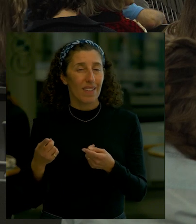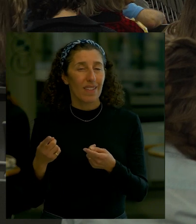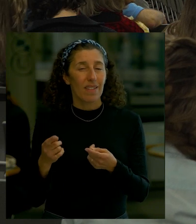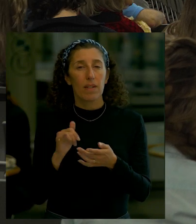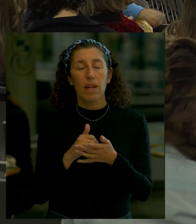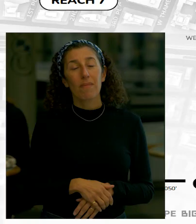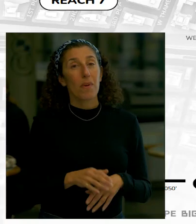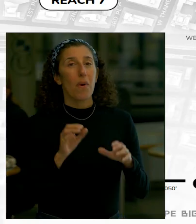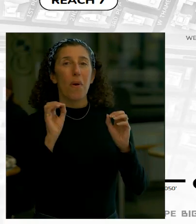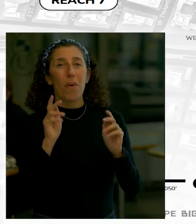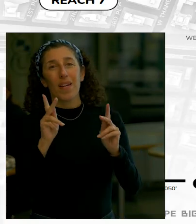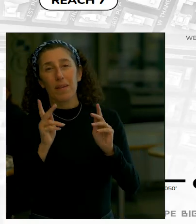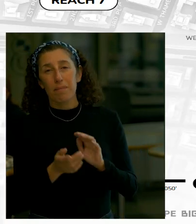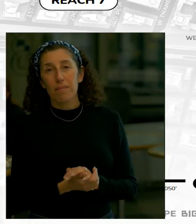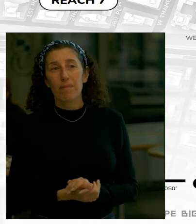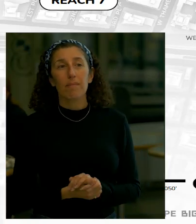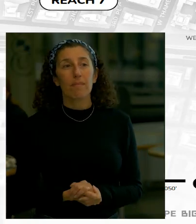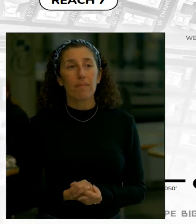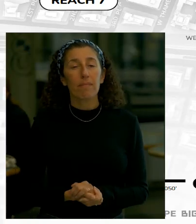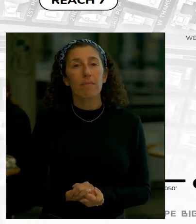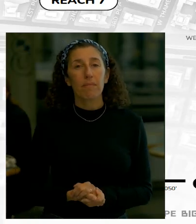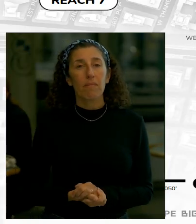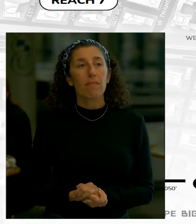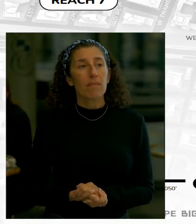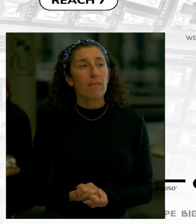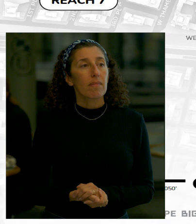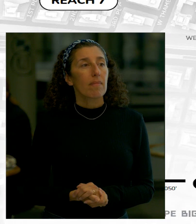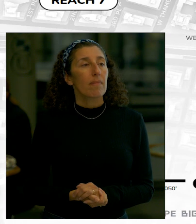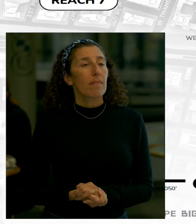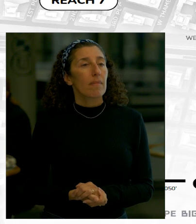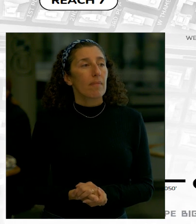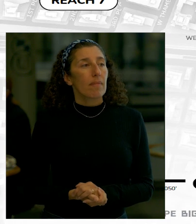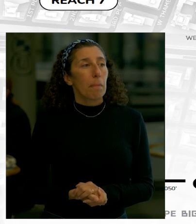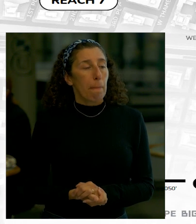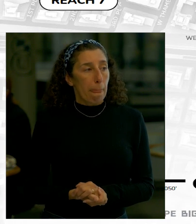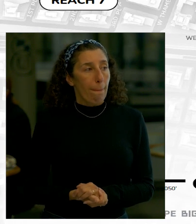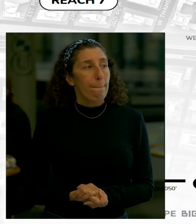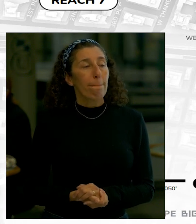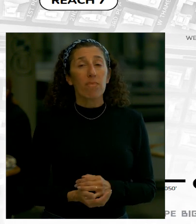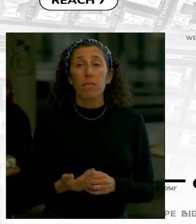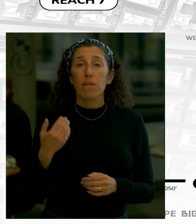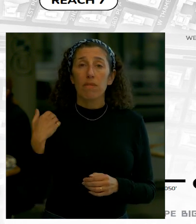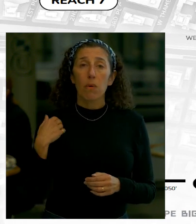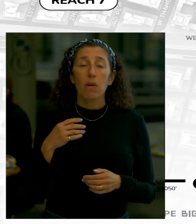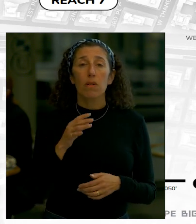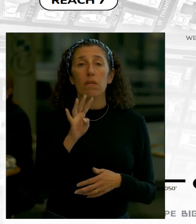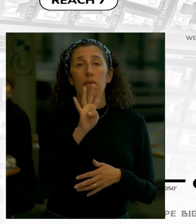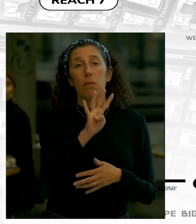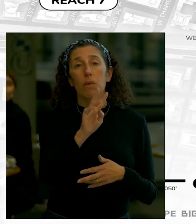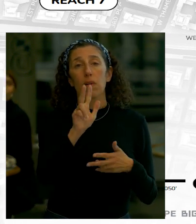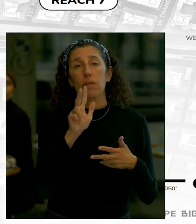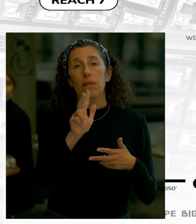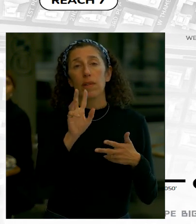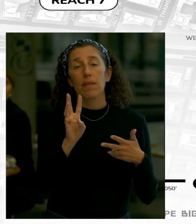design choices that we've made we still are going to talk about reaches four, three, six and seven because we want to give you again a sense of where they are there's